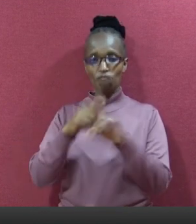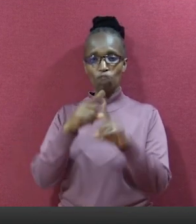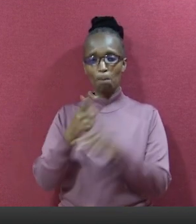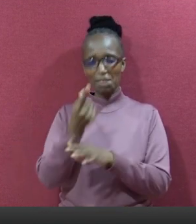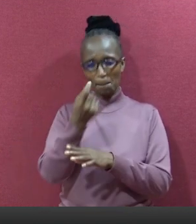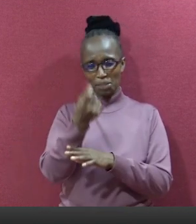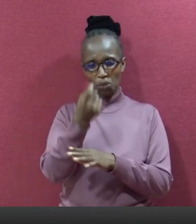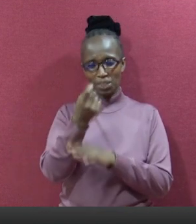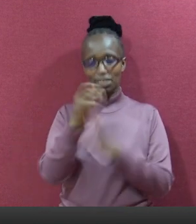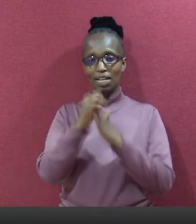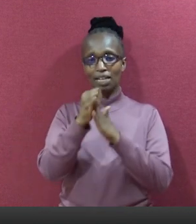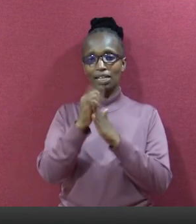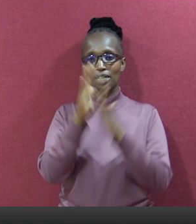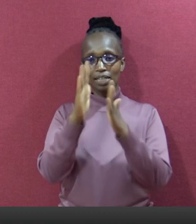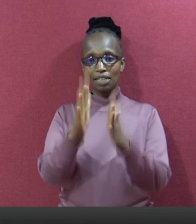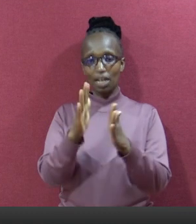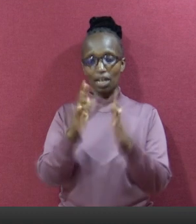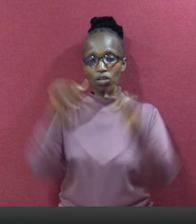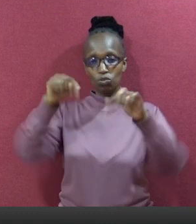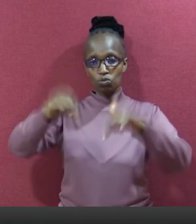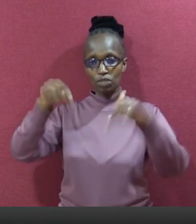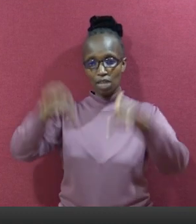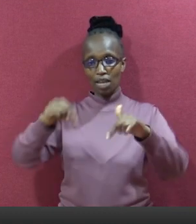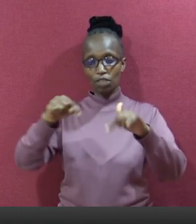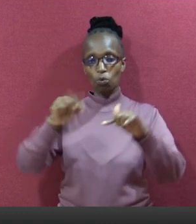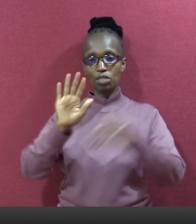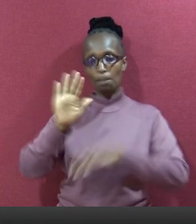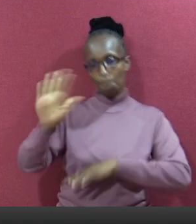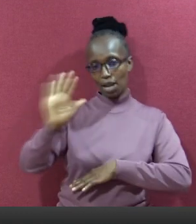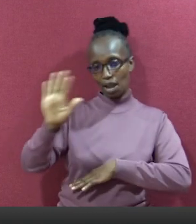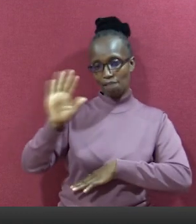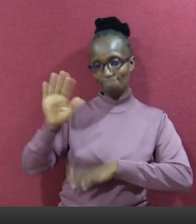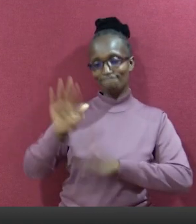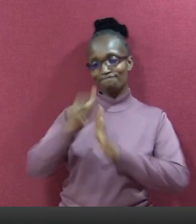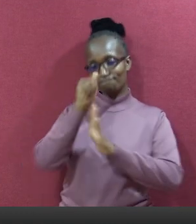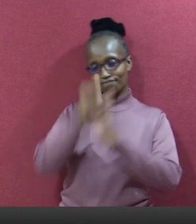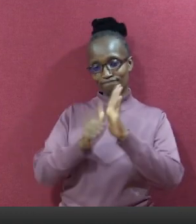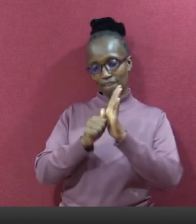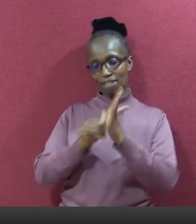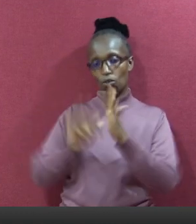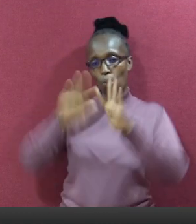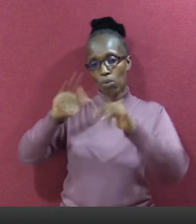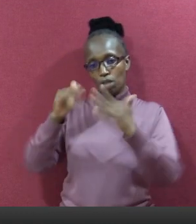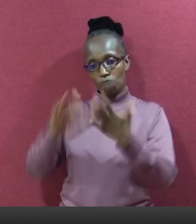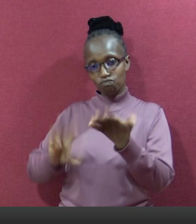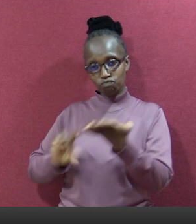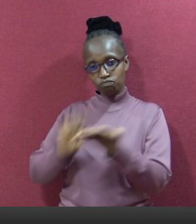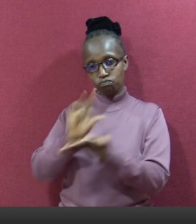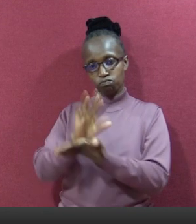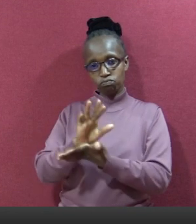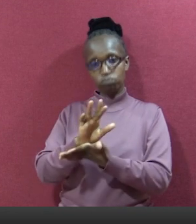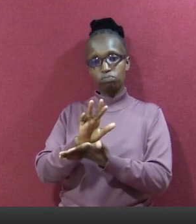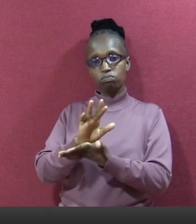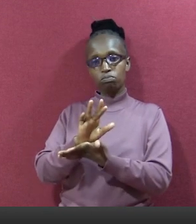katika bungela seneti. Leo ilikuwa zamu ya mswado wa kungatua bunga mteule Sabina Chege